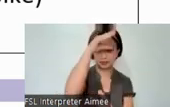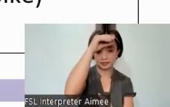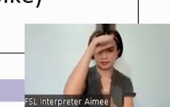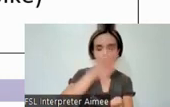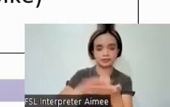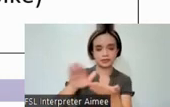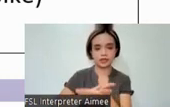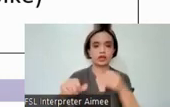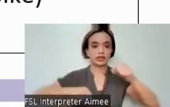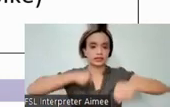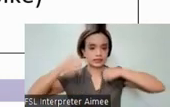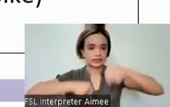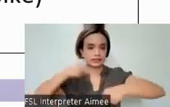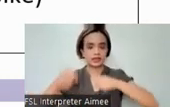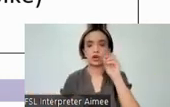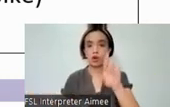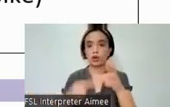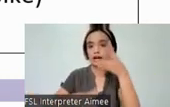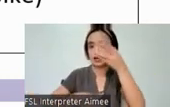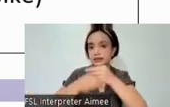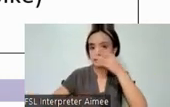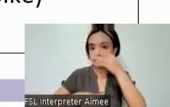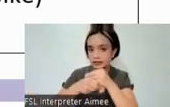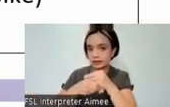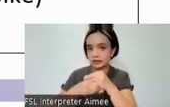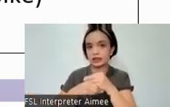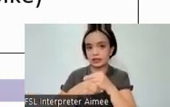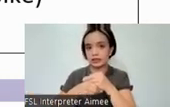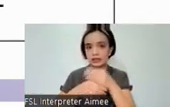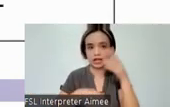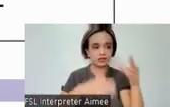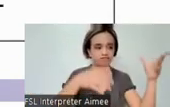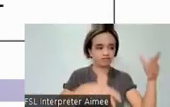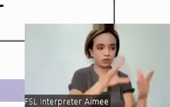riding a bike, or by adding that option to the existing ones.